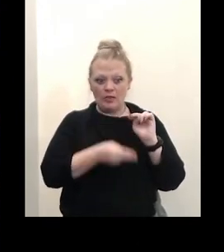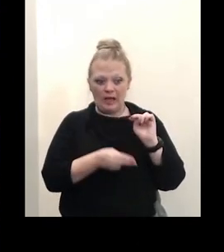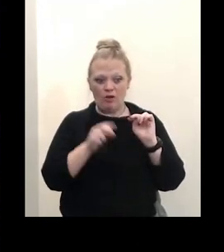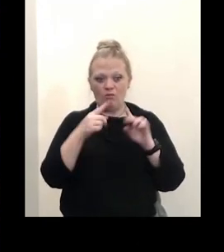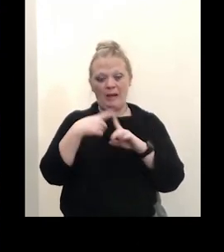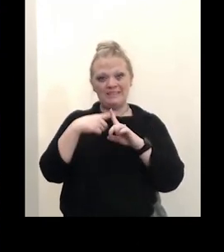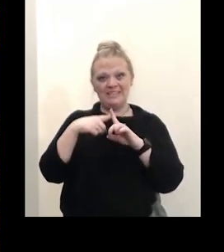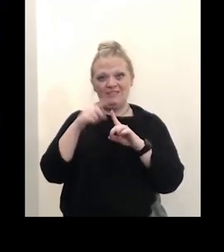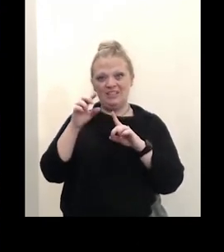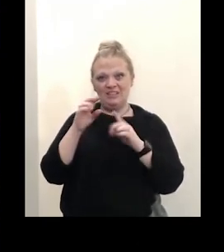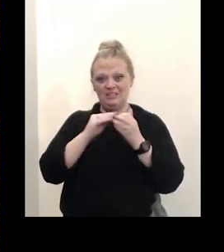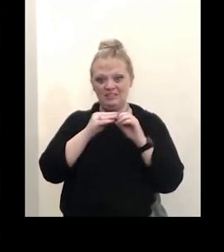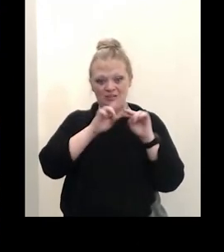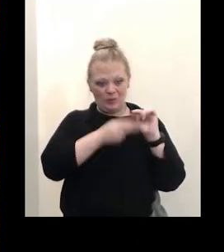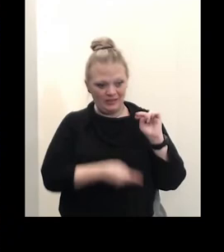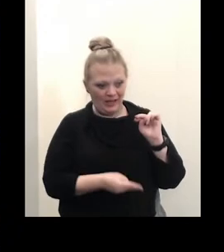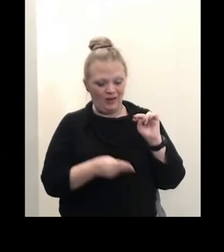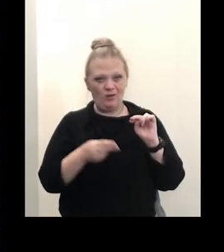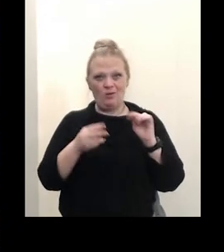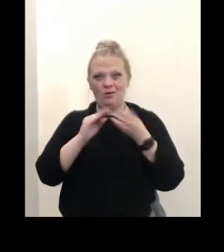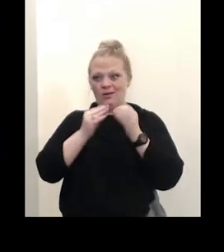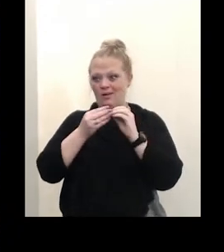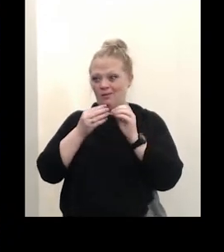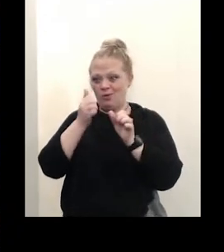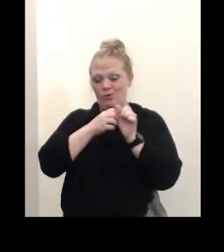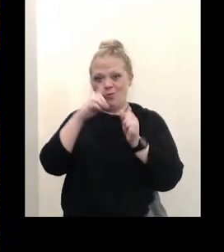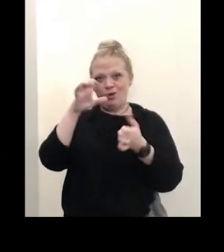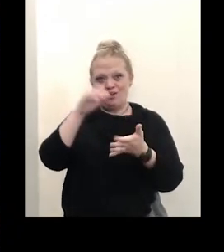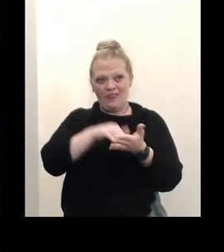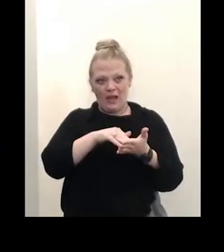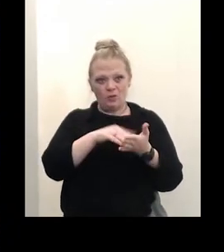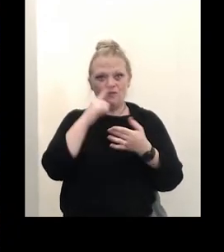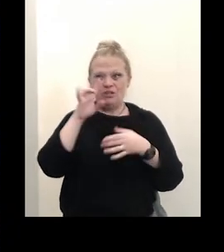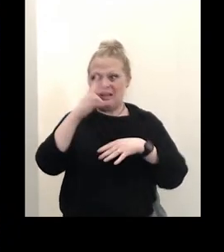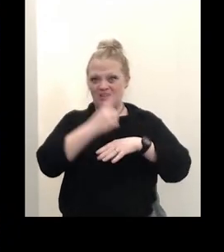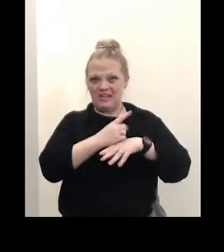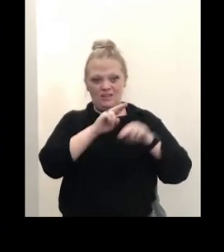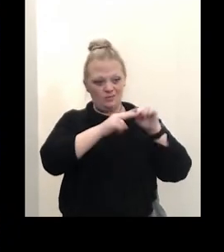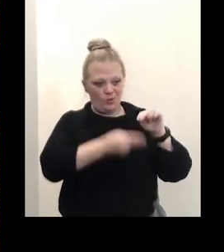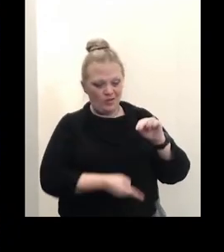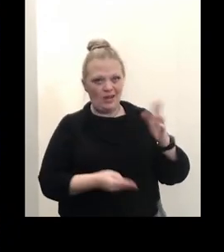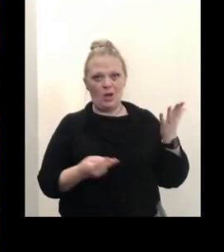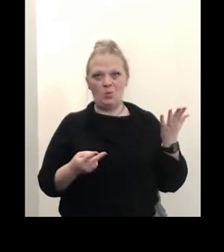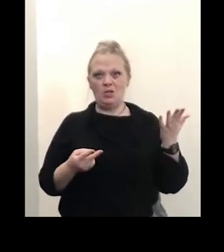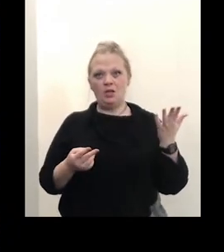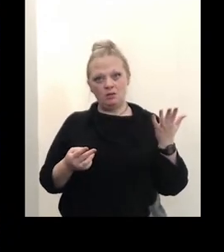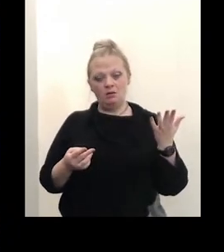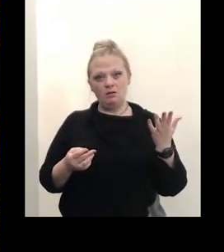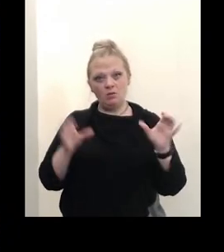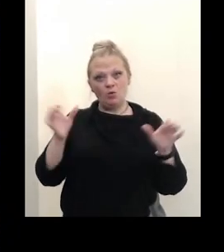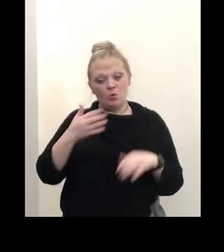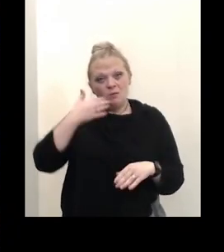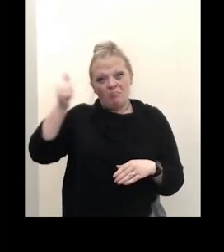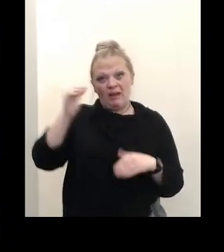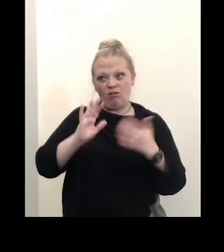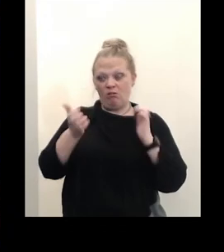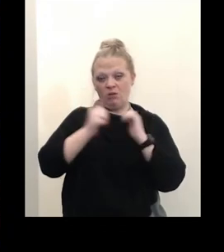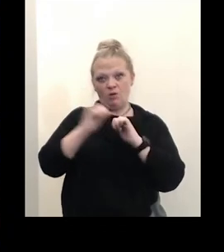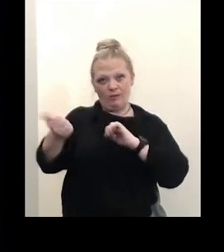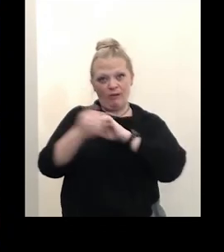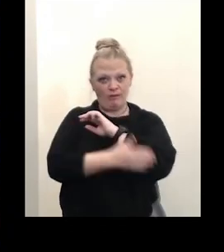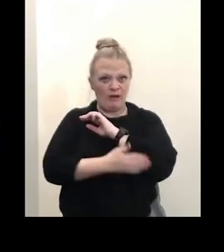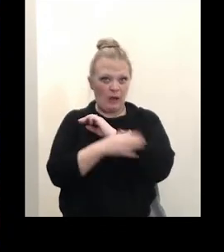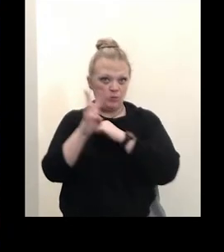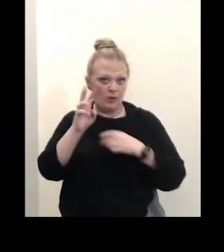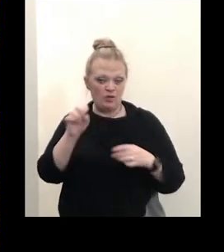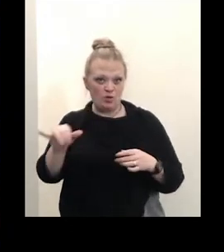our rate per 100 000 over a seven day period has been going down we're doing better than other counties in western new york that have